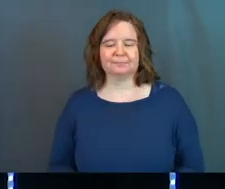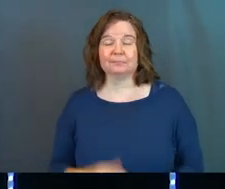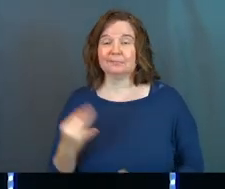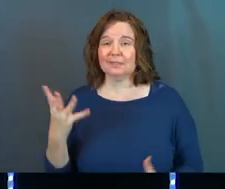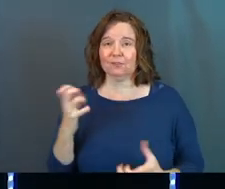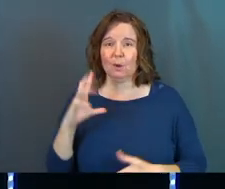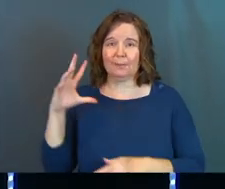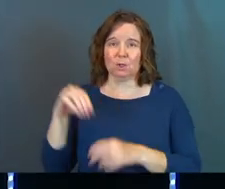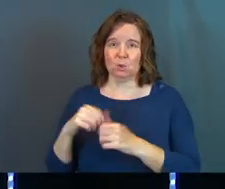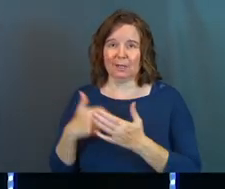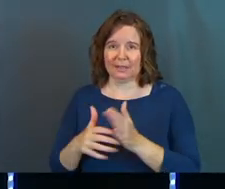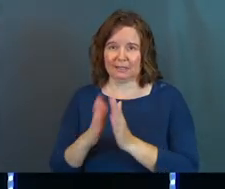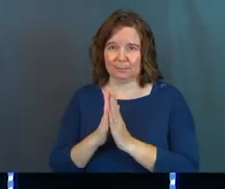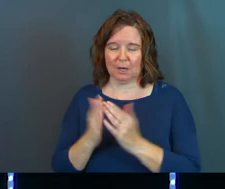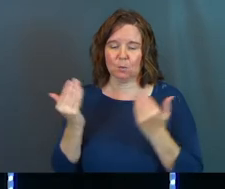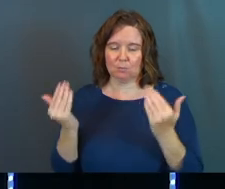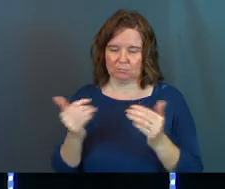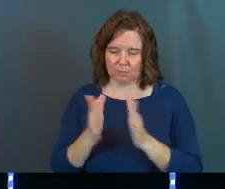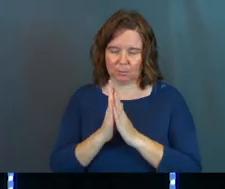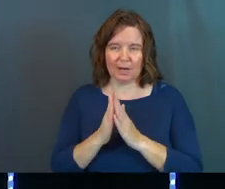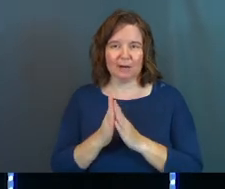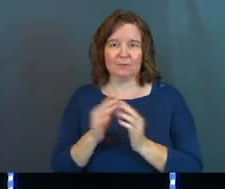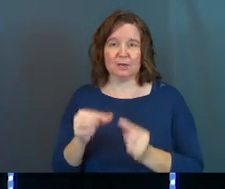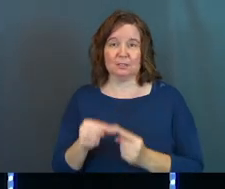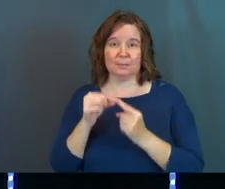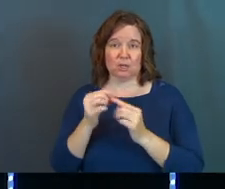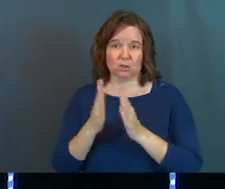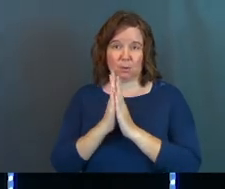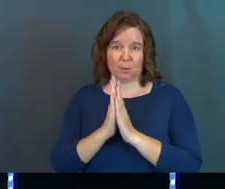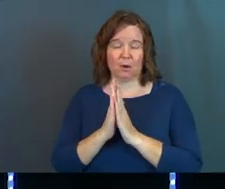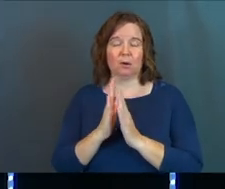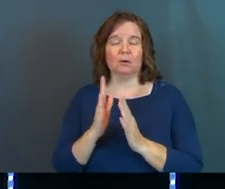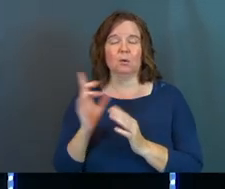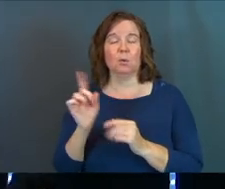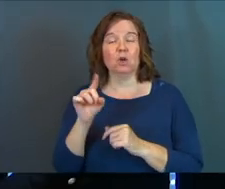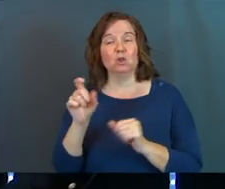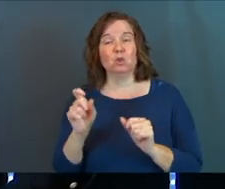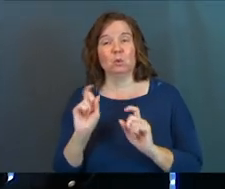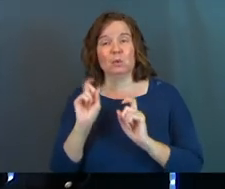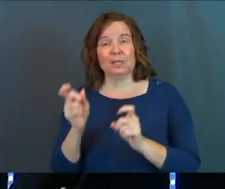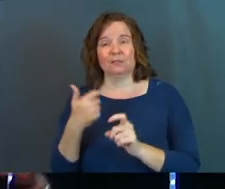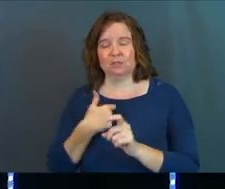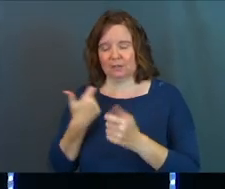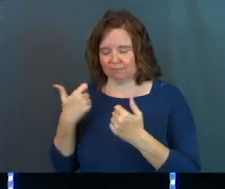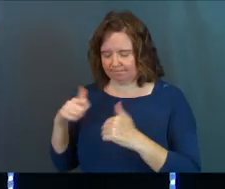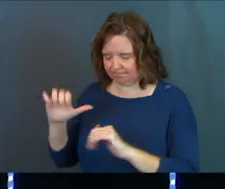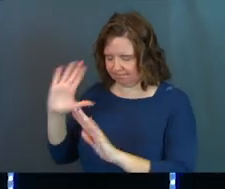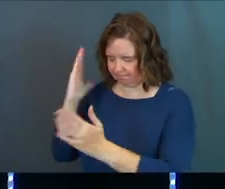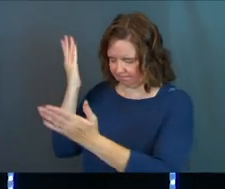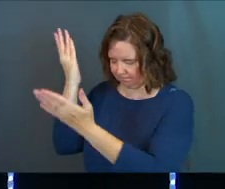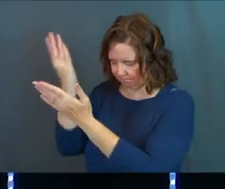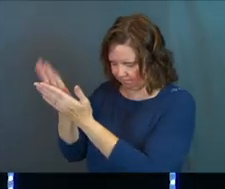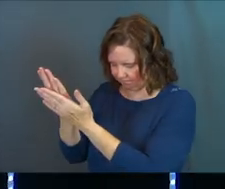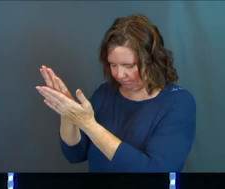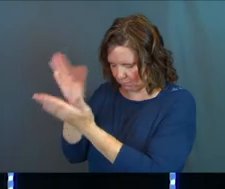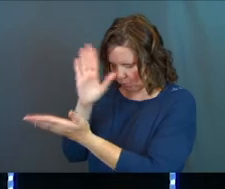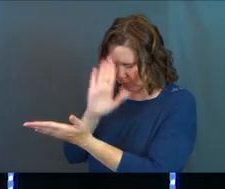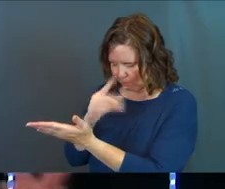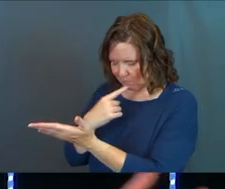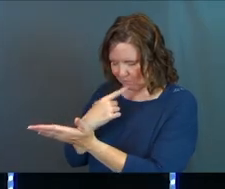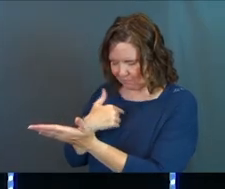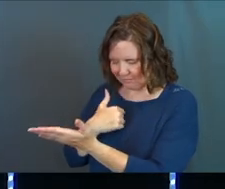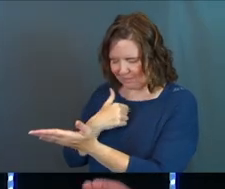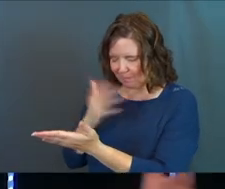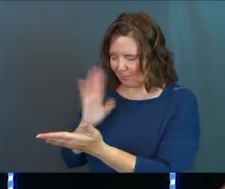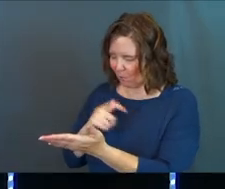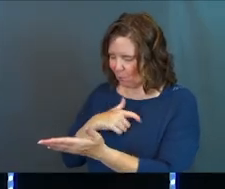If you want to be included in this prayer, we're going to pray a very special prayer and it's a prayer where you give yourself to God. where you say